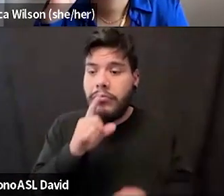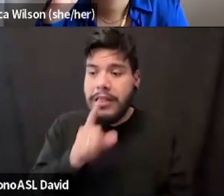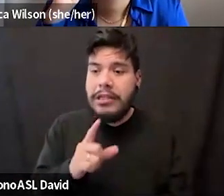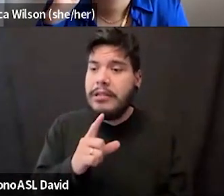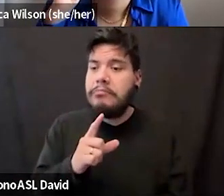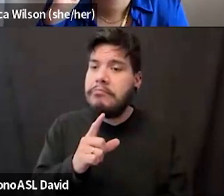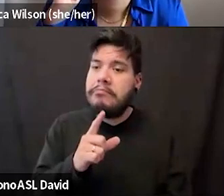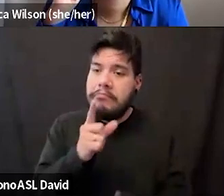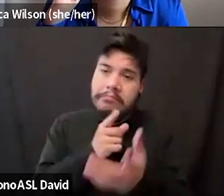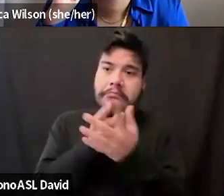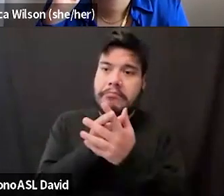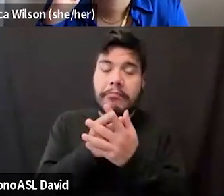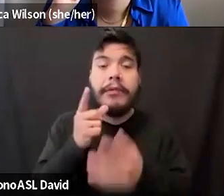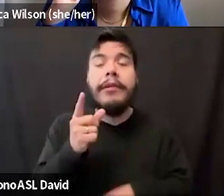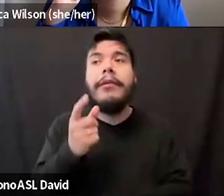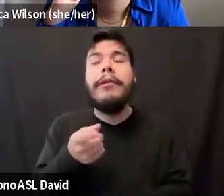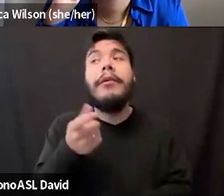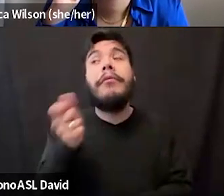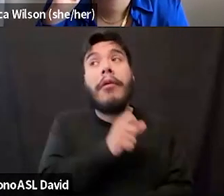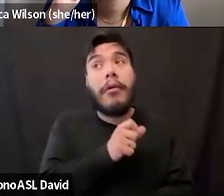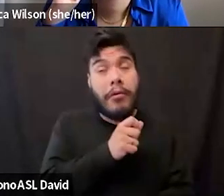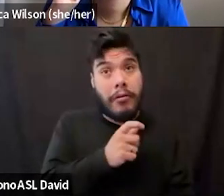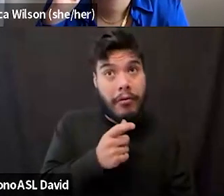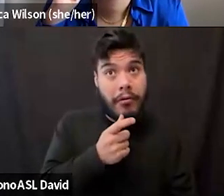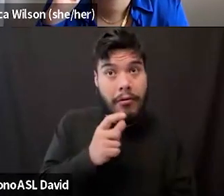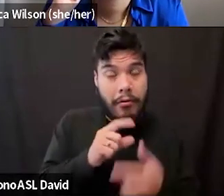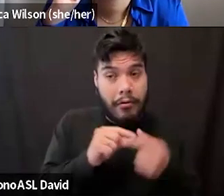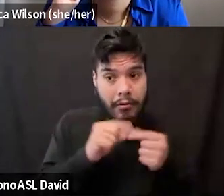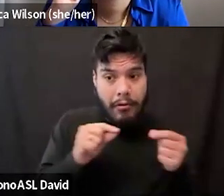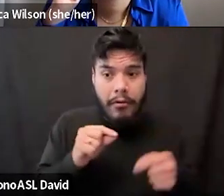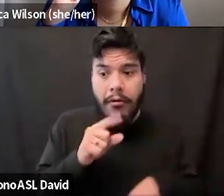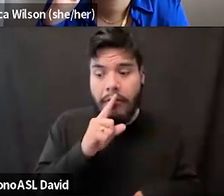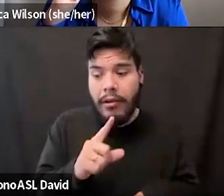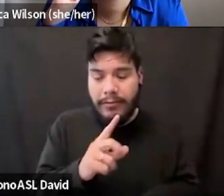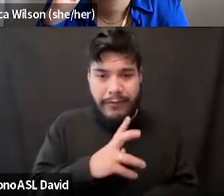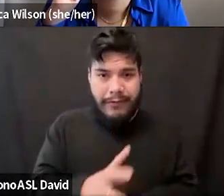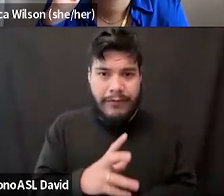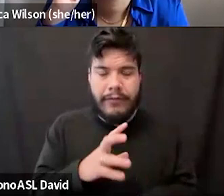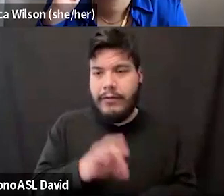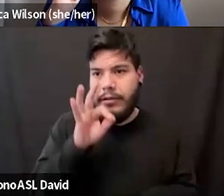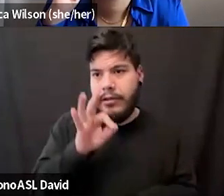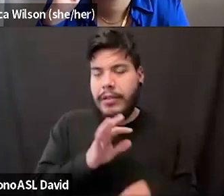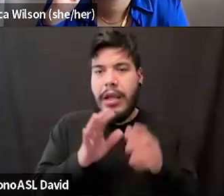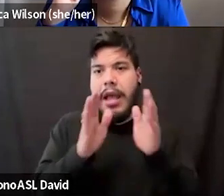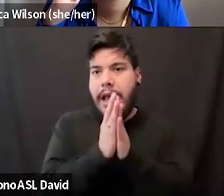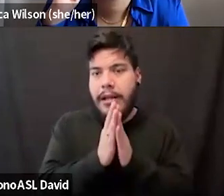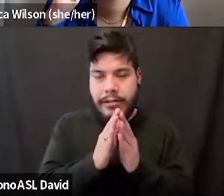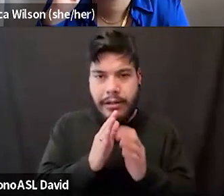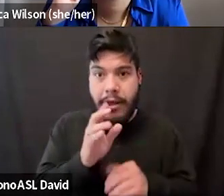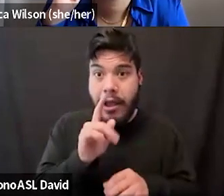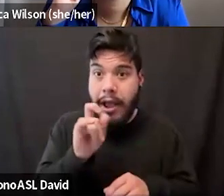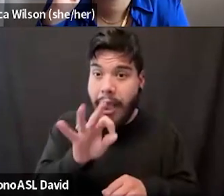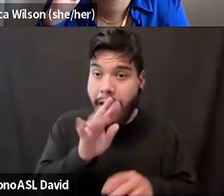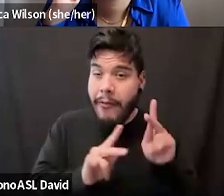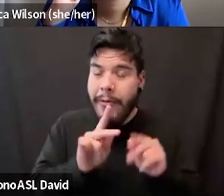got at it. And I think the other thing is, I mean, for me, it's just fine to ask, you know, like if, if there's folks who voices you